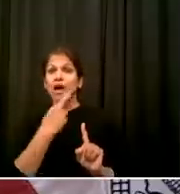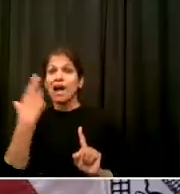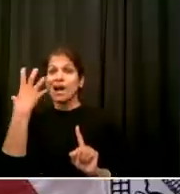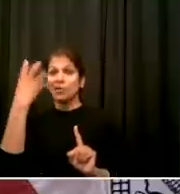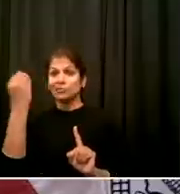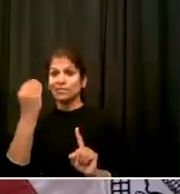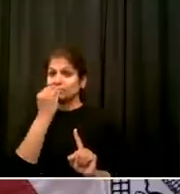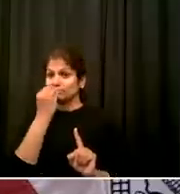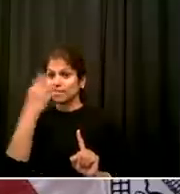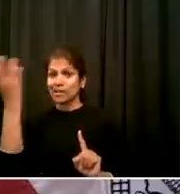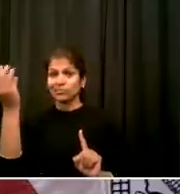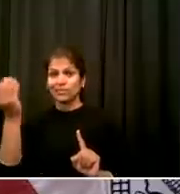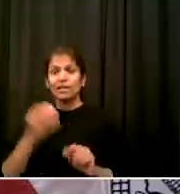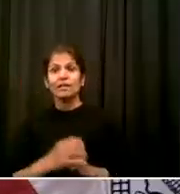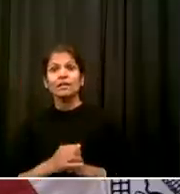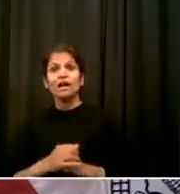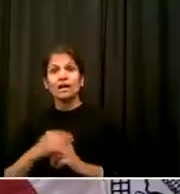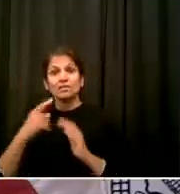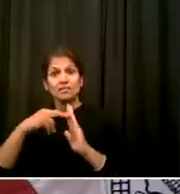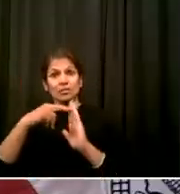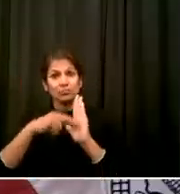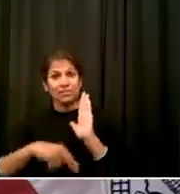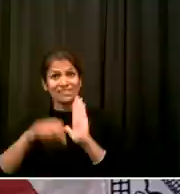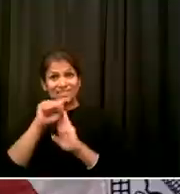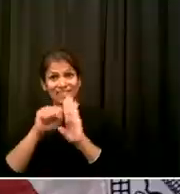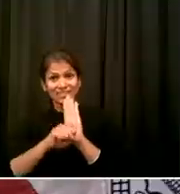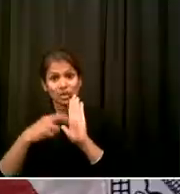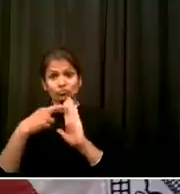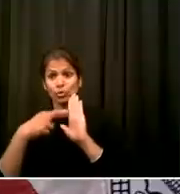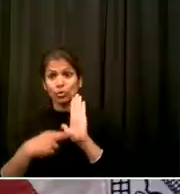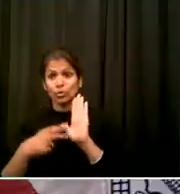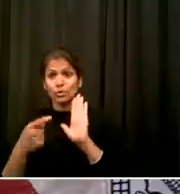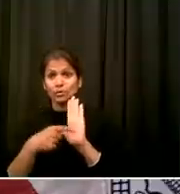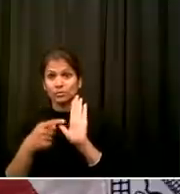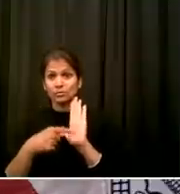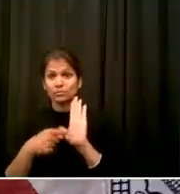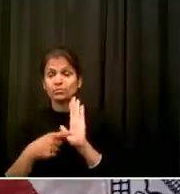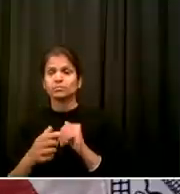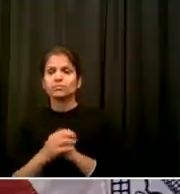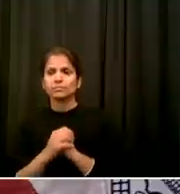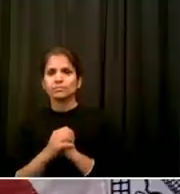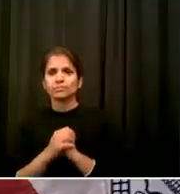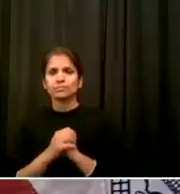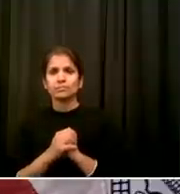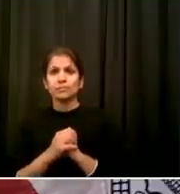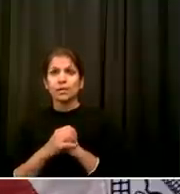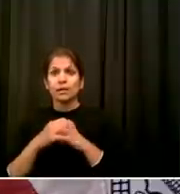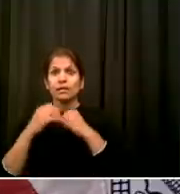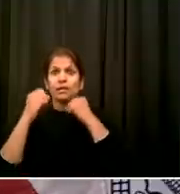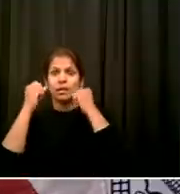And certainly make clear that there's a lot of precautions the restaurants need to take